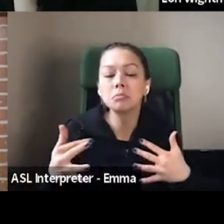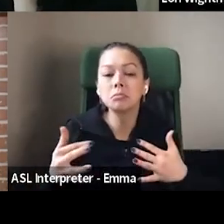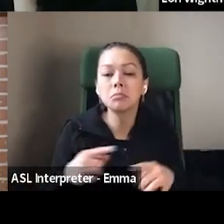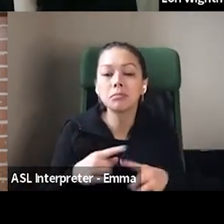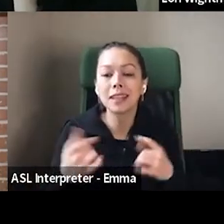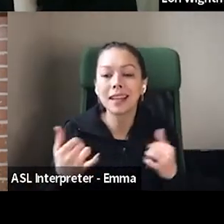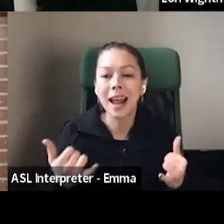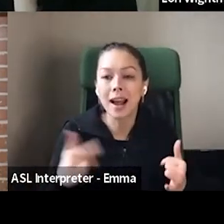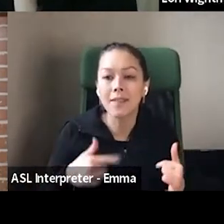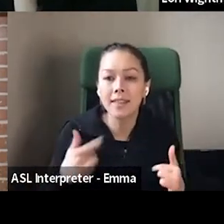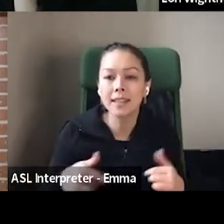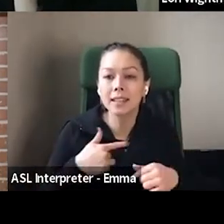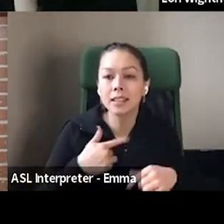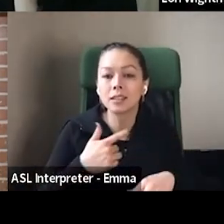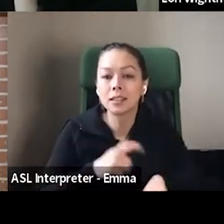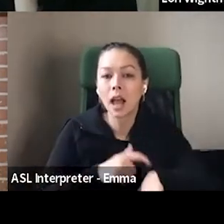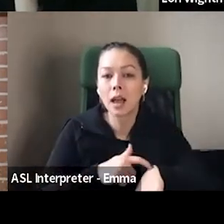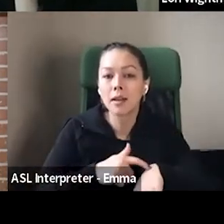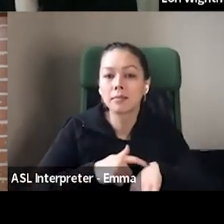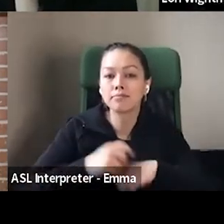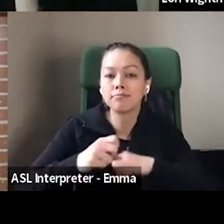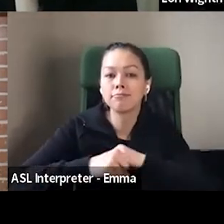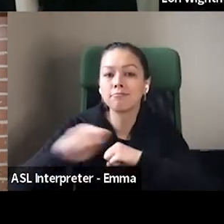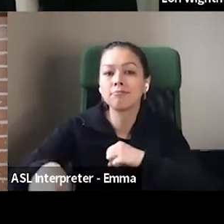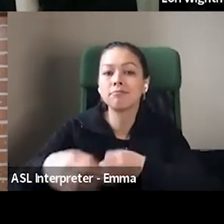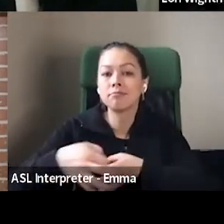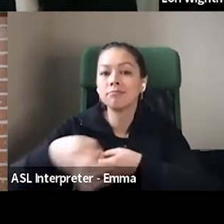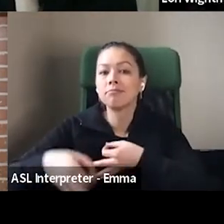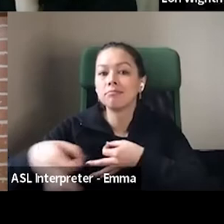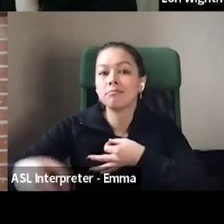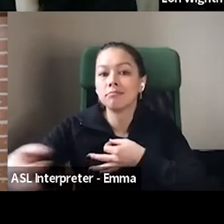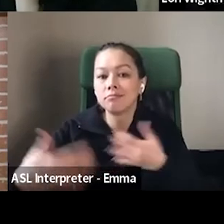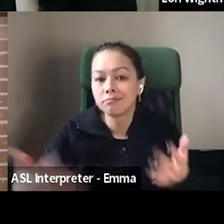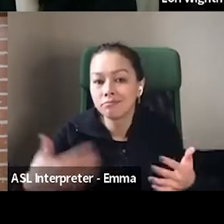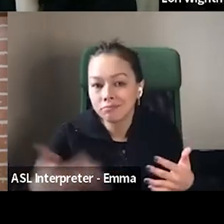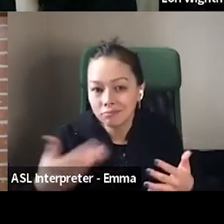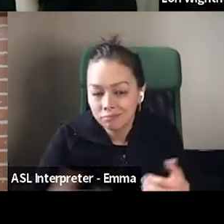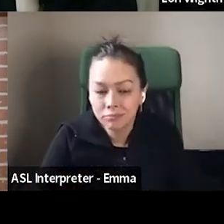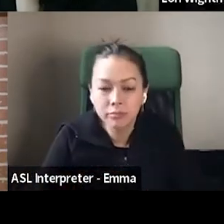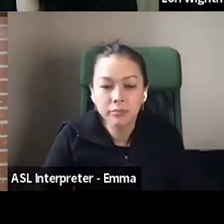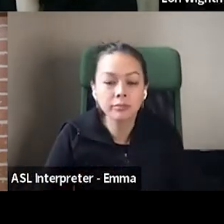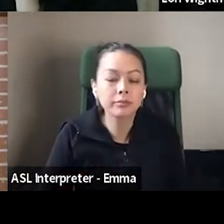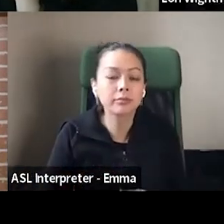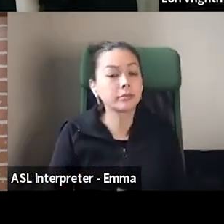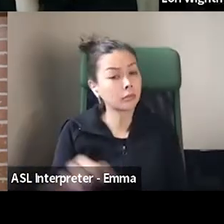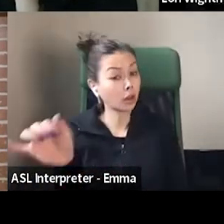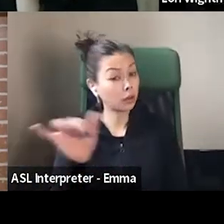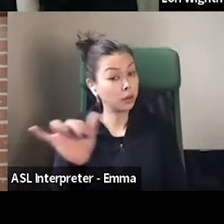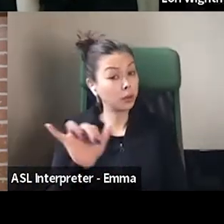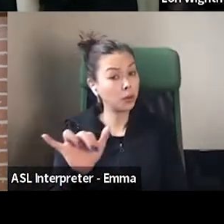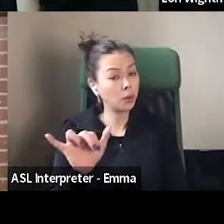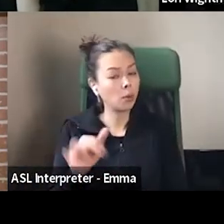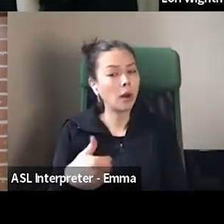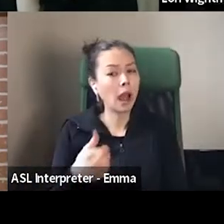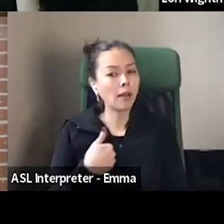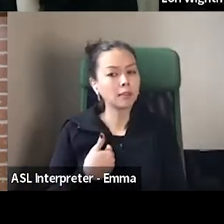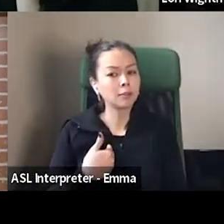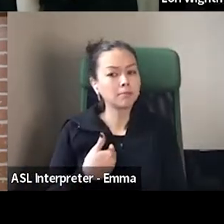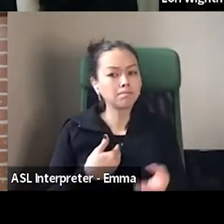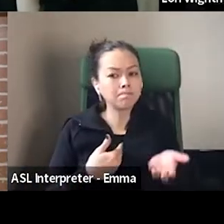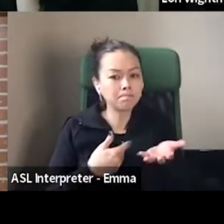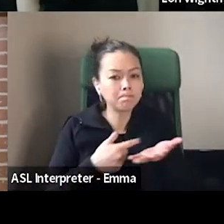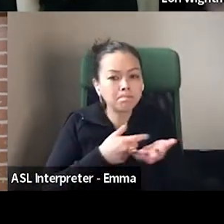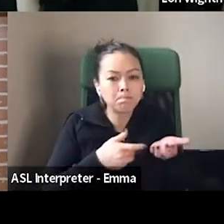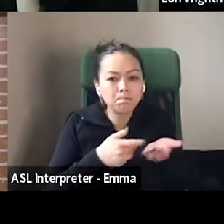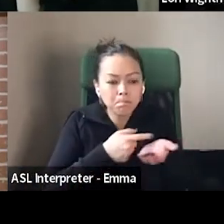finding too, that we have a core group of, of like local people that come in all the time, but then we also have people that are coming